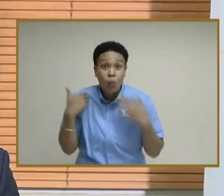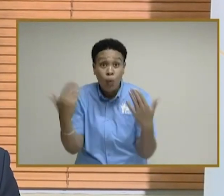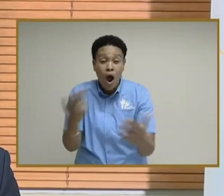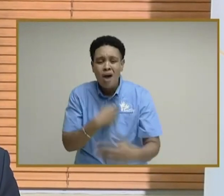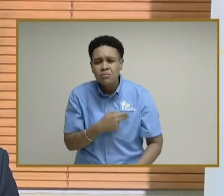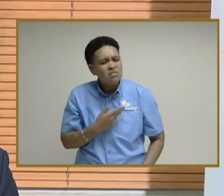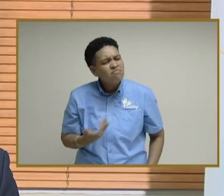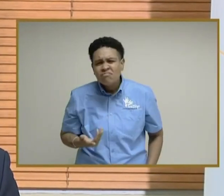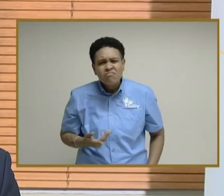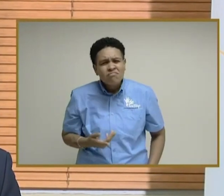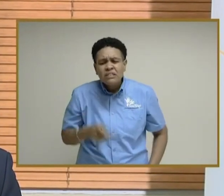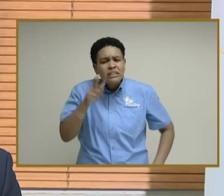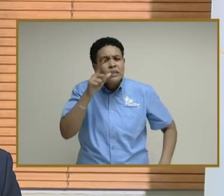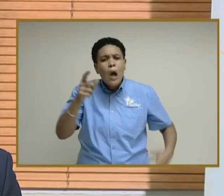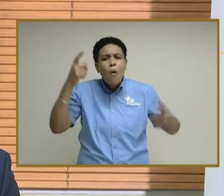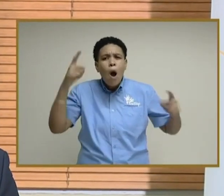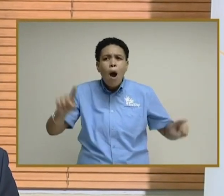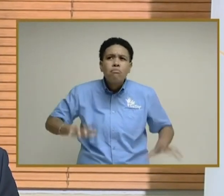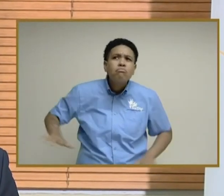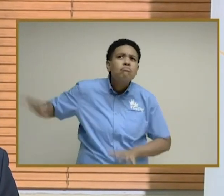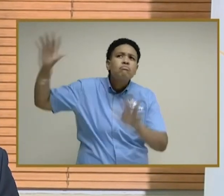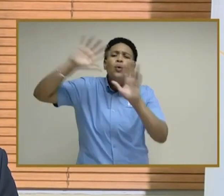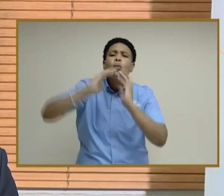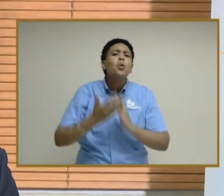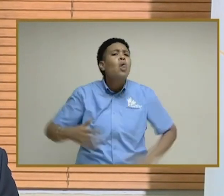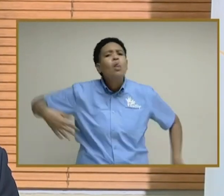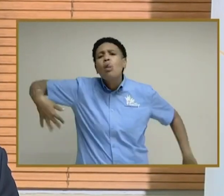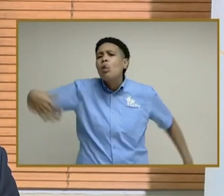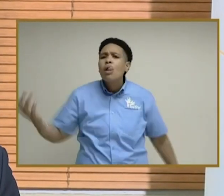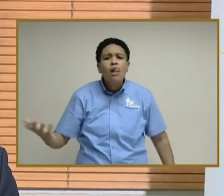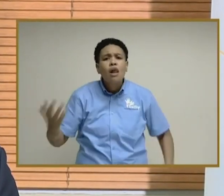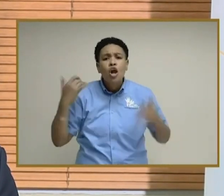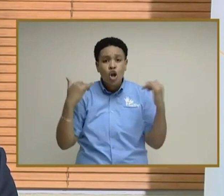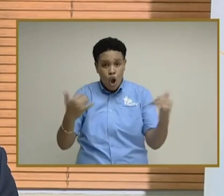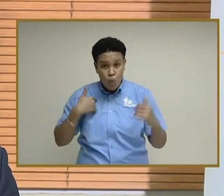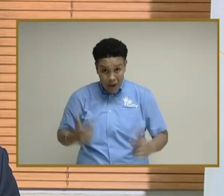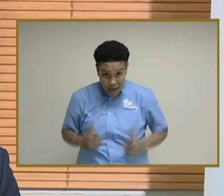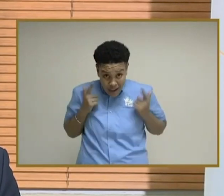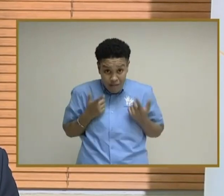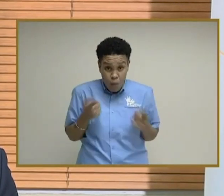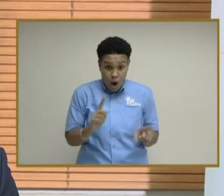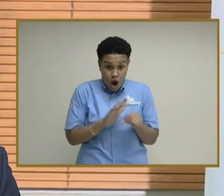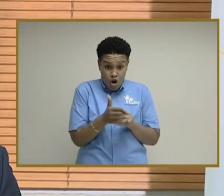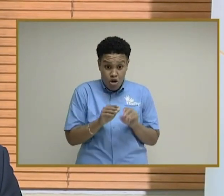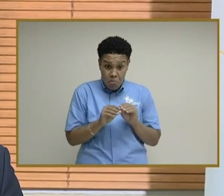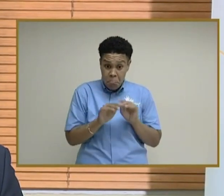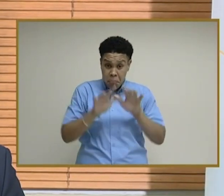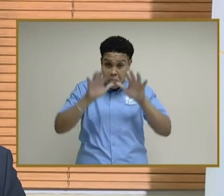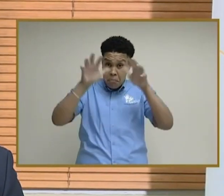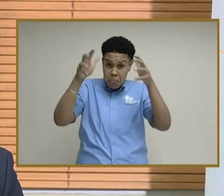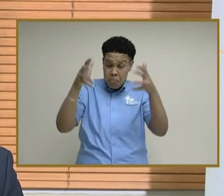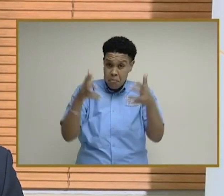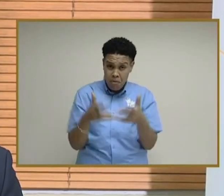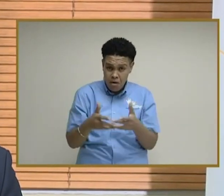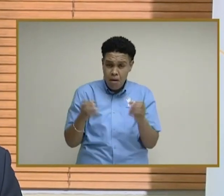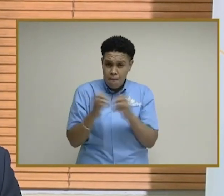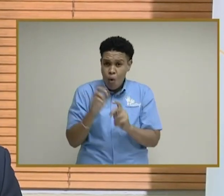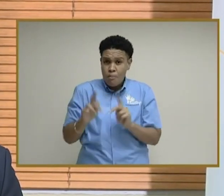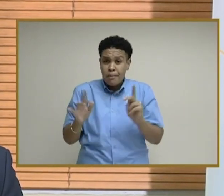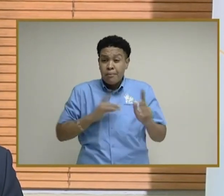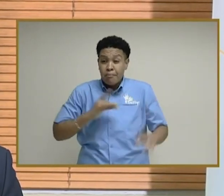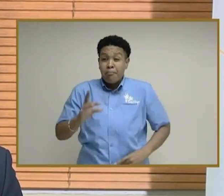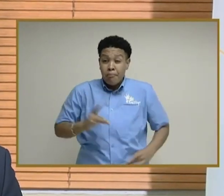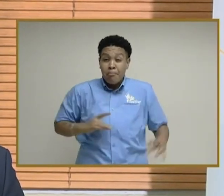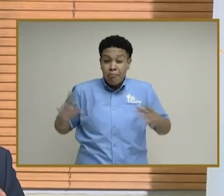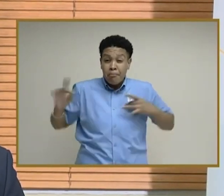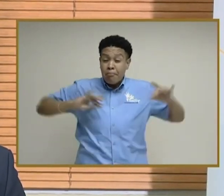posture that is the standard posture globally. And now that we are living with COVID and more people are getting it,